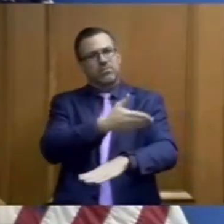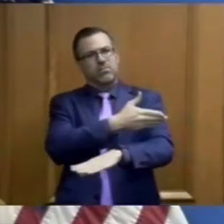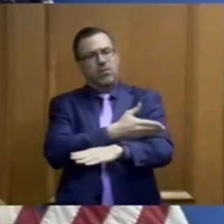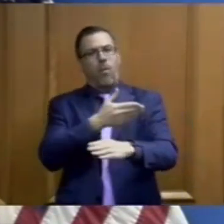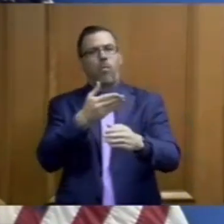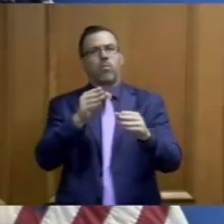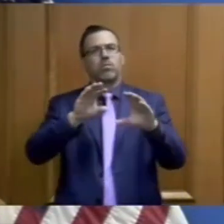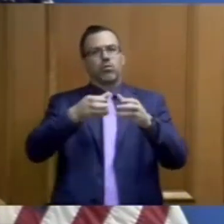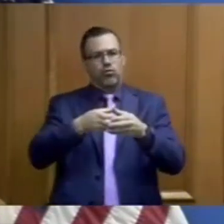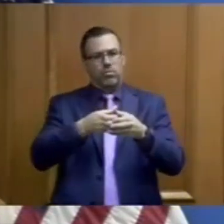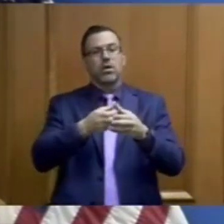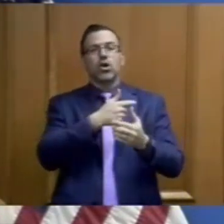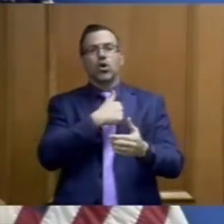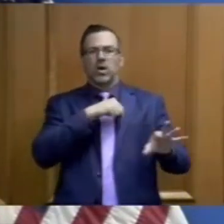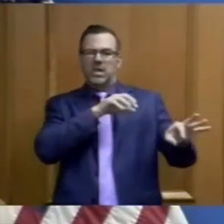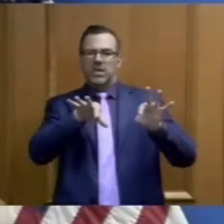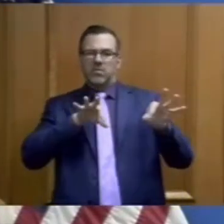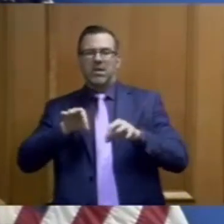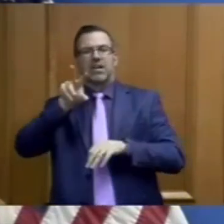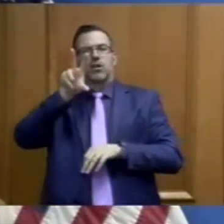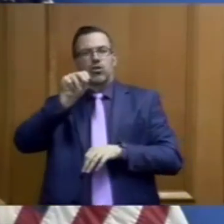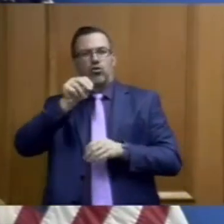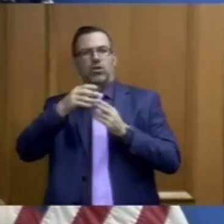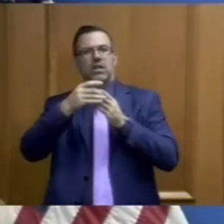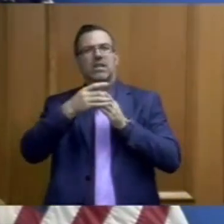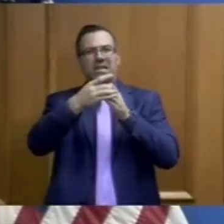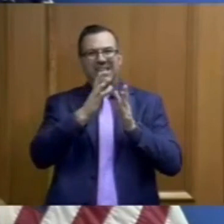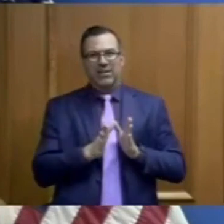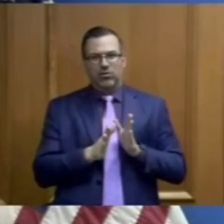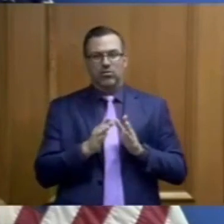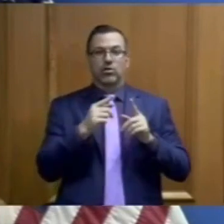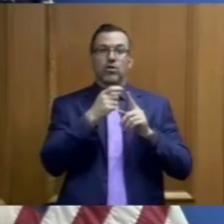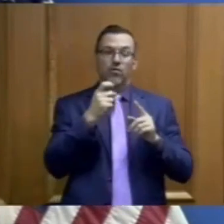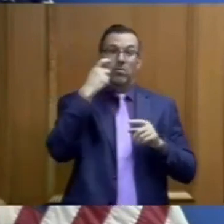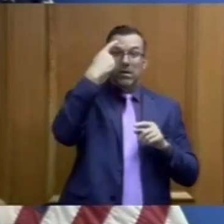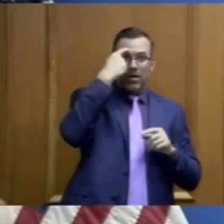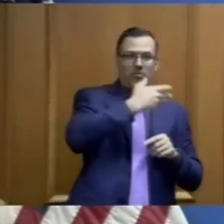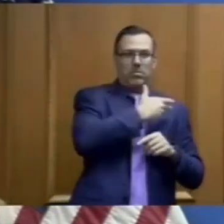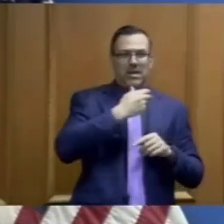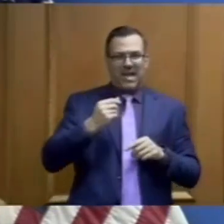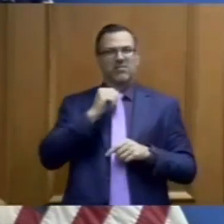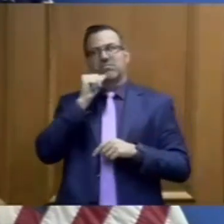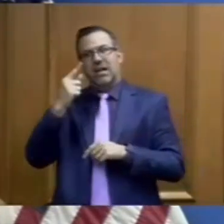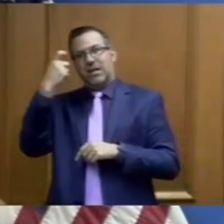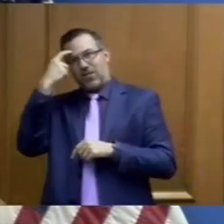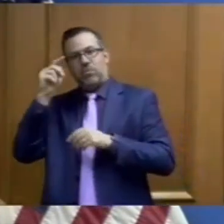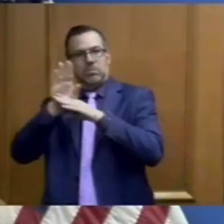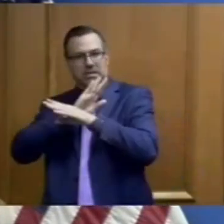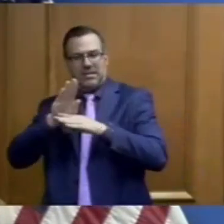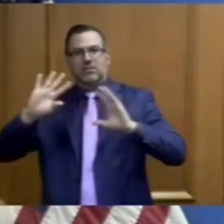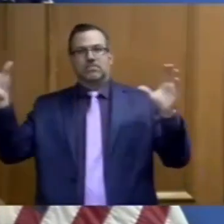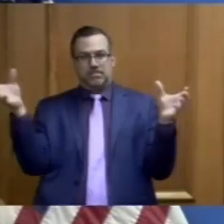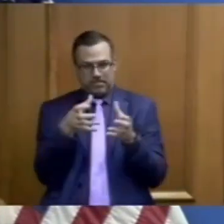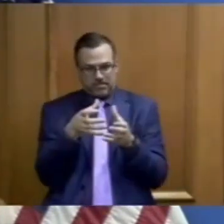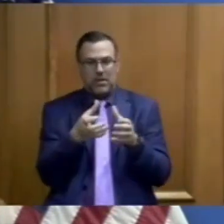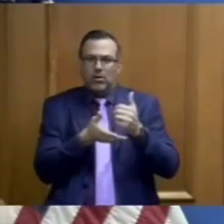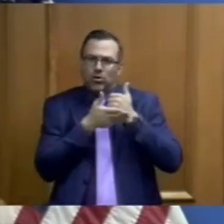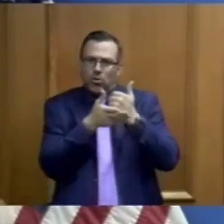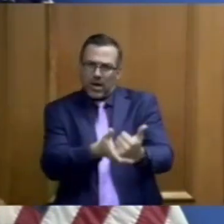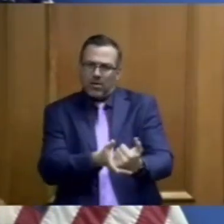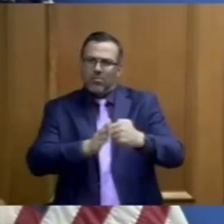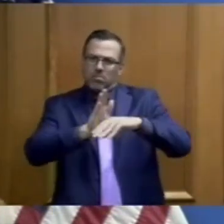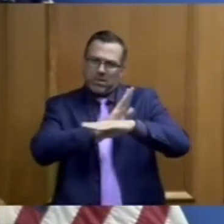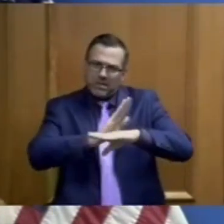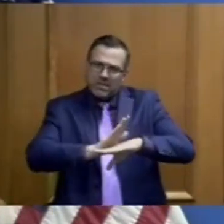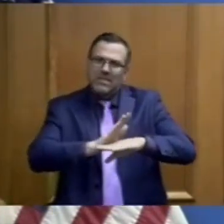public and the private sector that are working around the clock to create this guidance to assist businesses in a safe